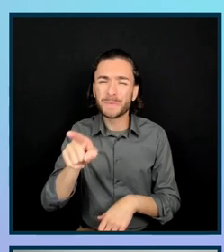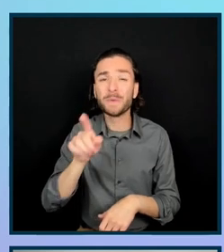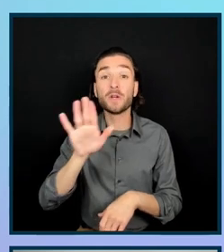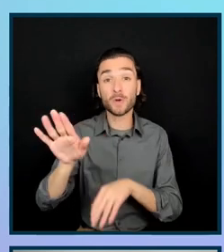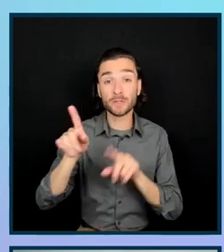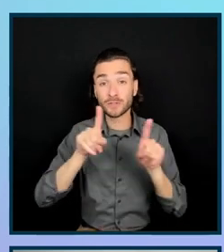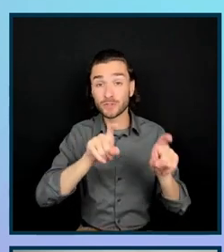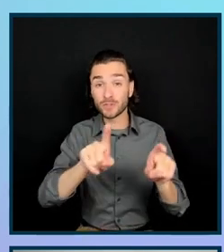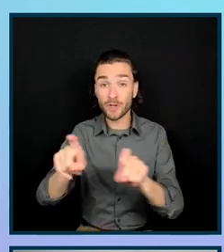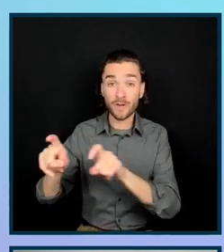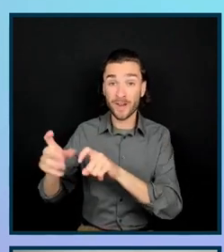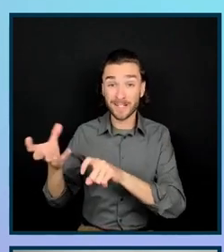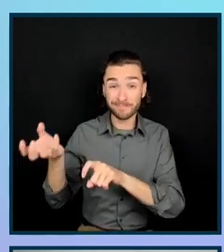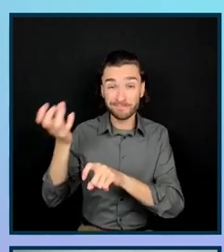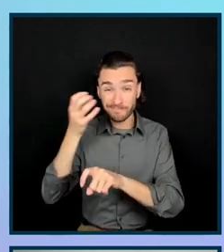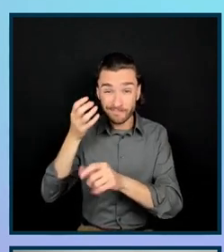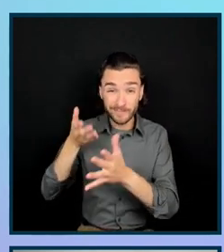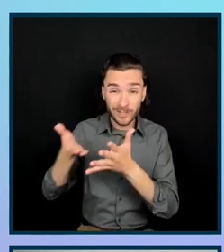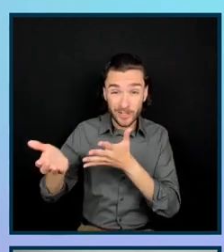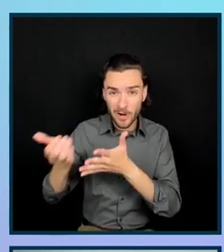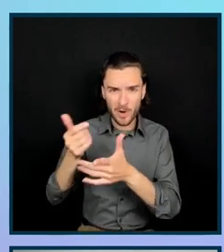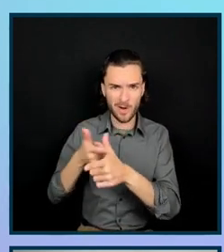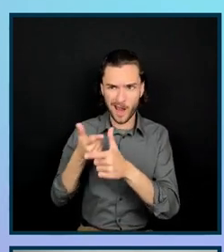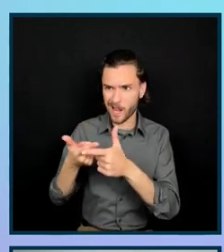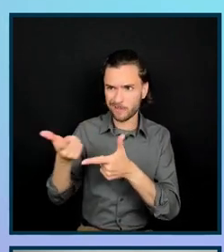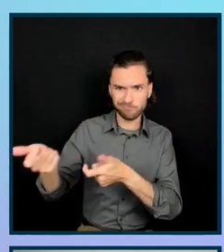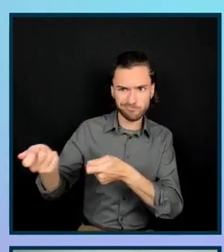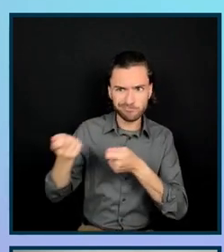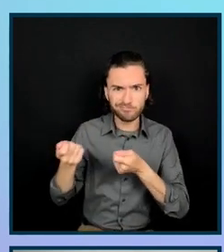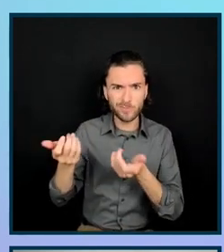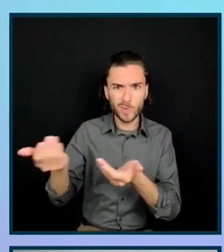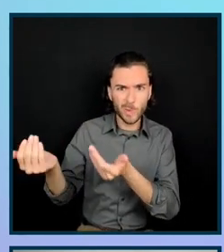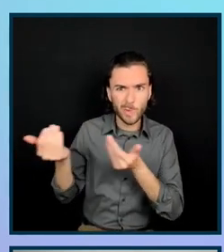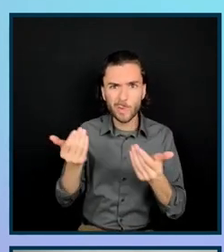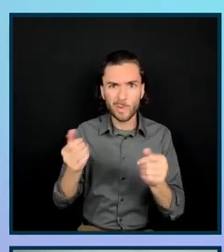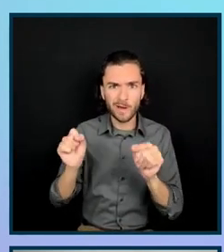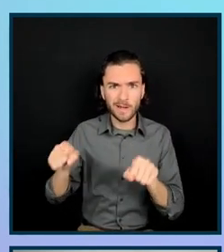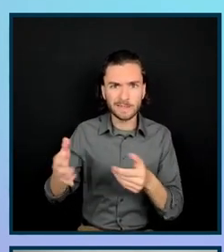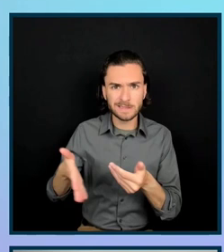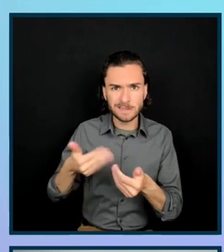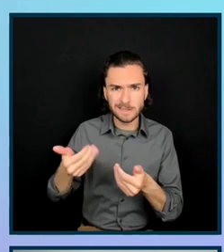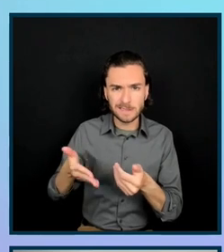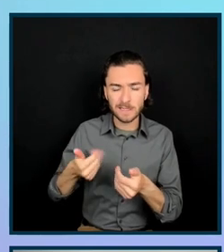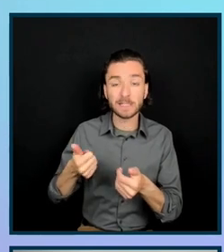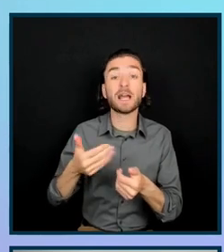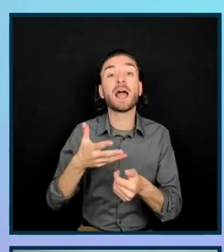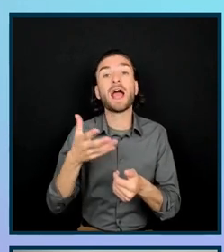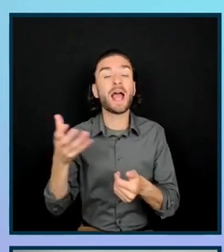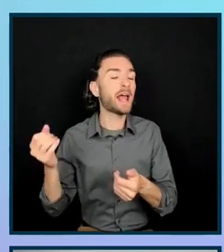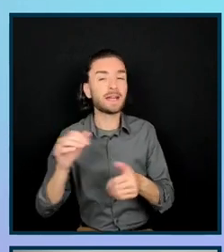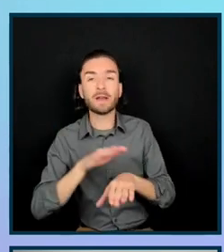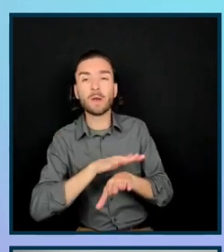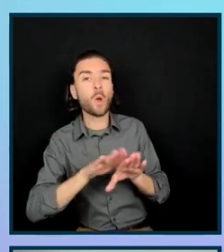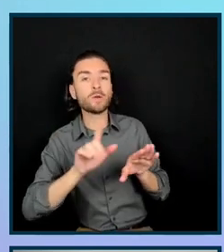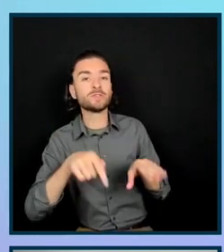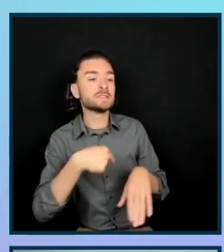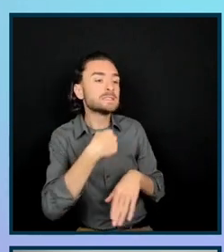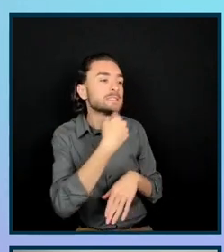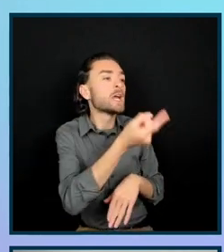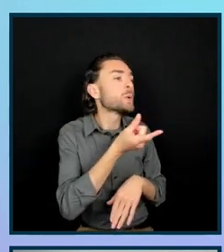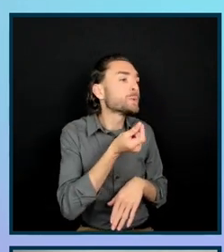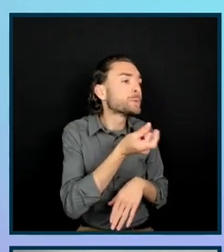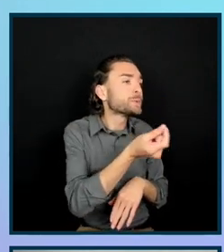survey. We also found that explaining why is just as important as explaining what. So, for example,